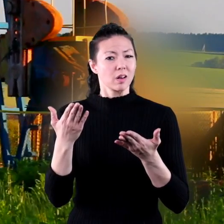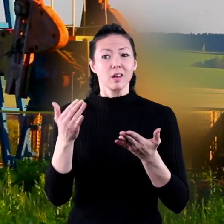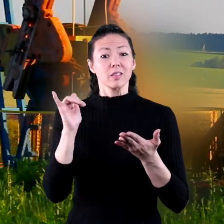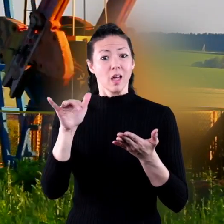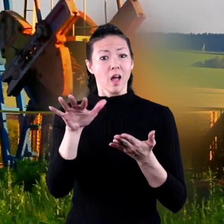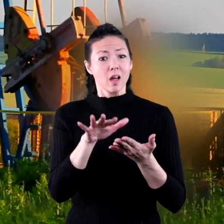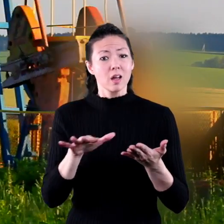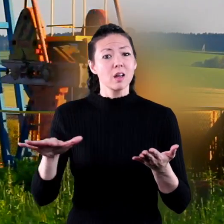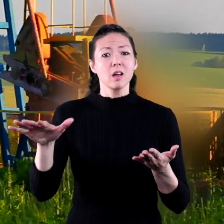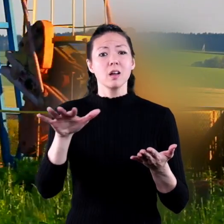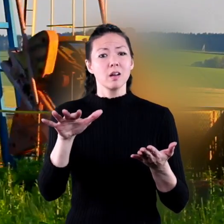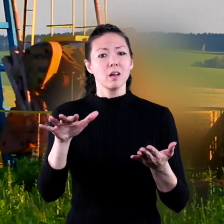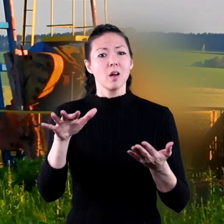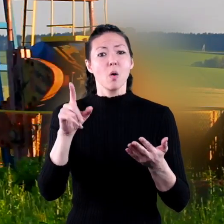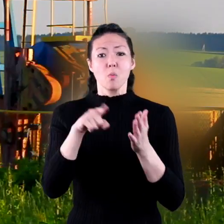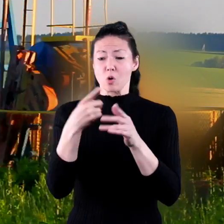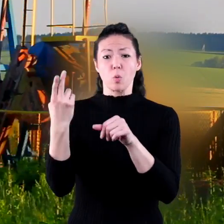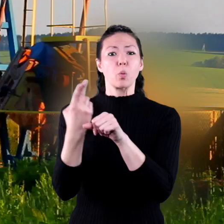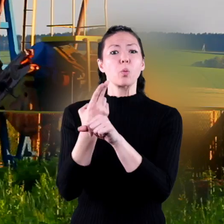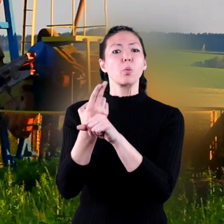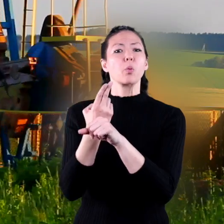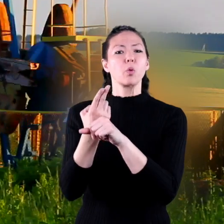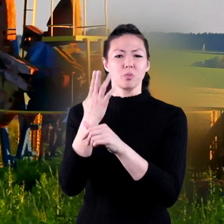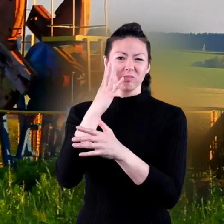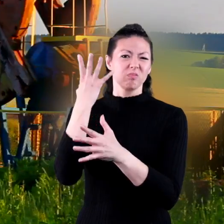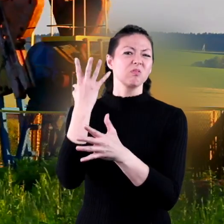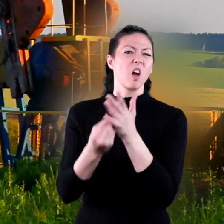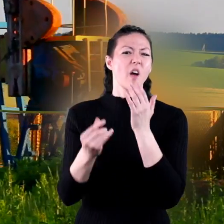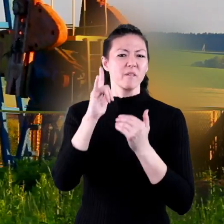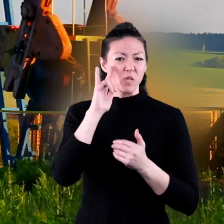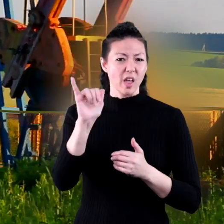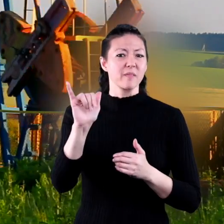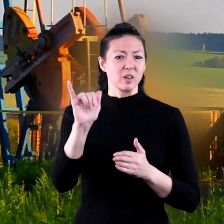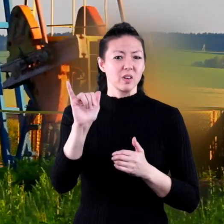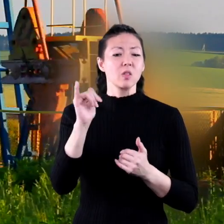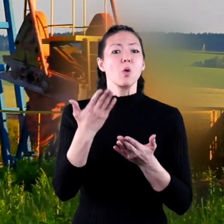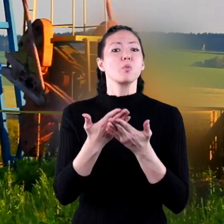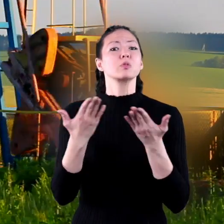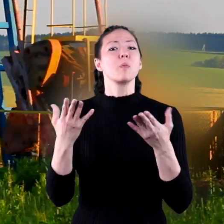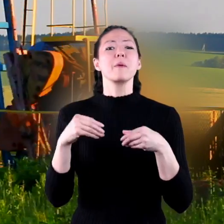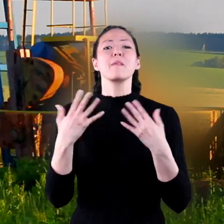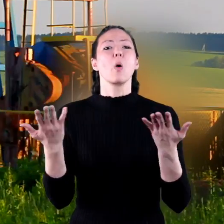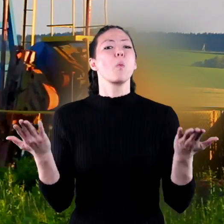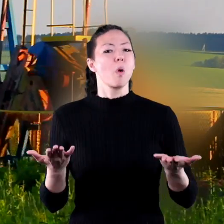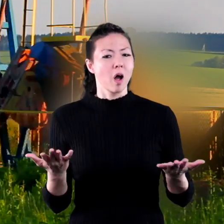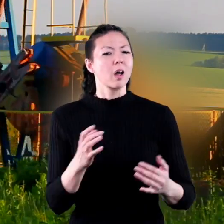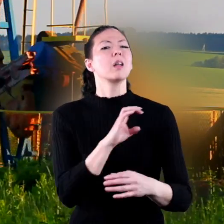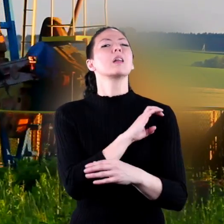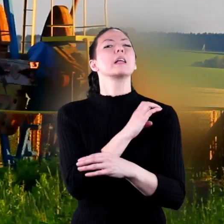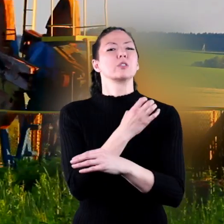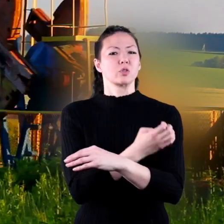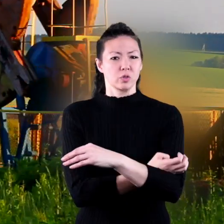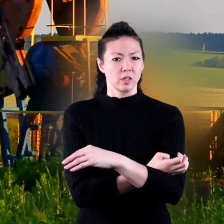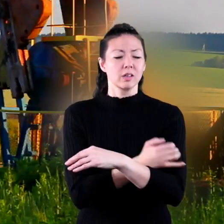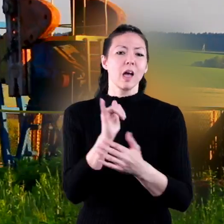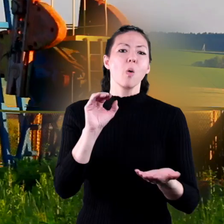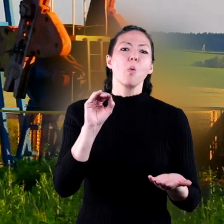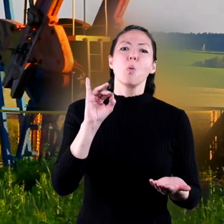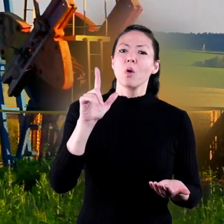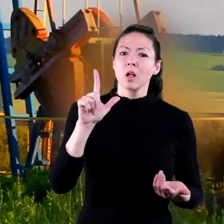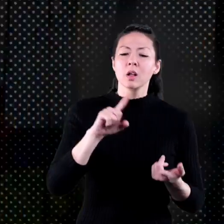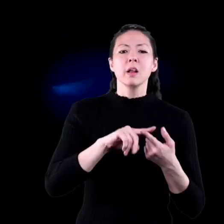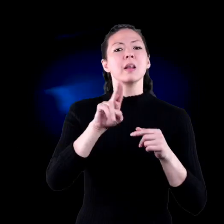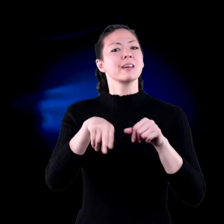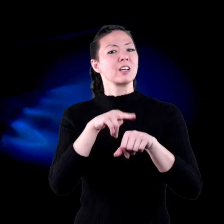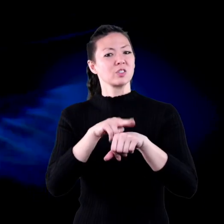however, are like things that once you use it, it's gone forever. However, resources used to provide energy, like